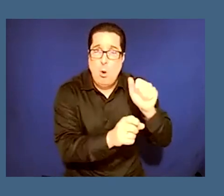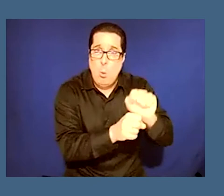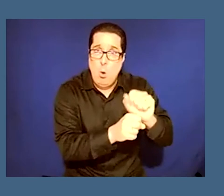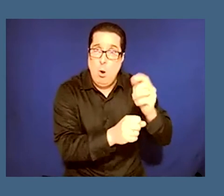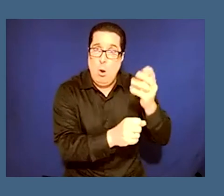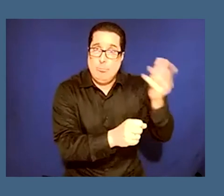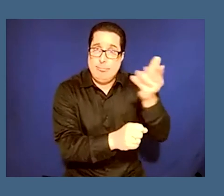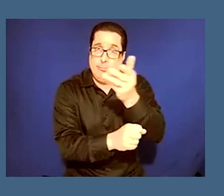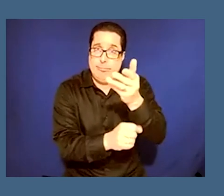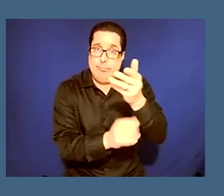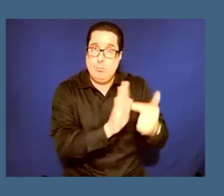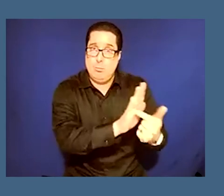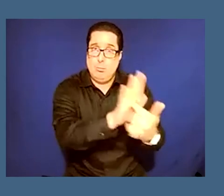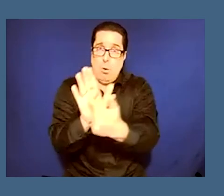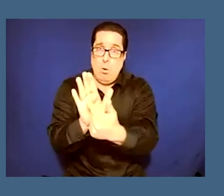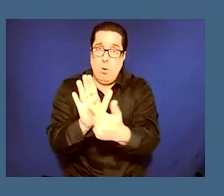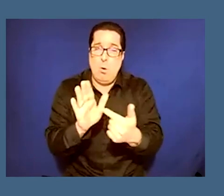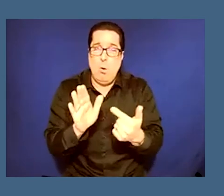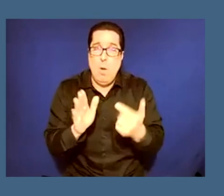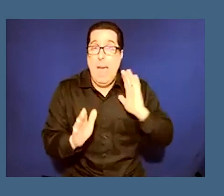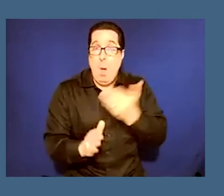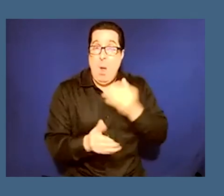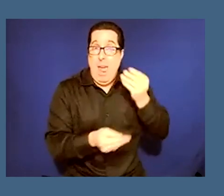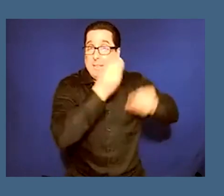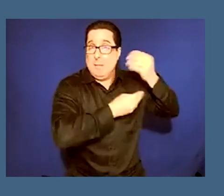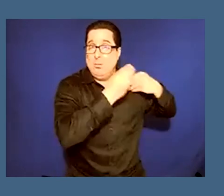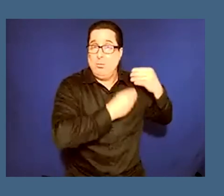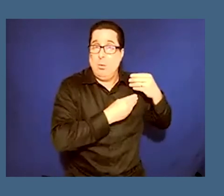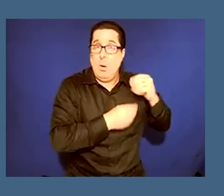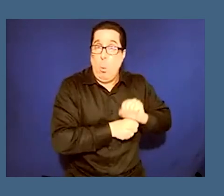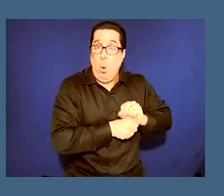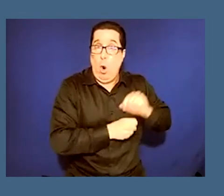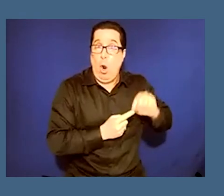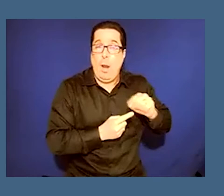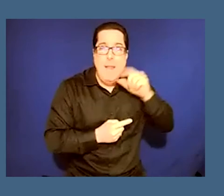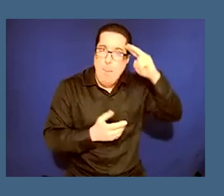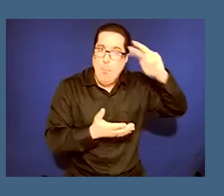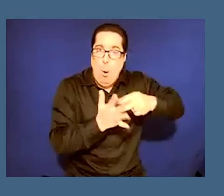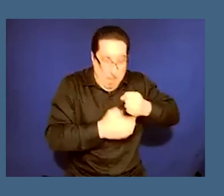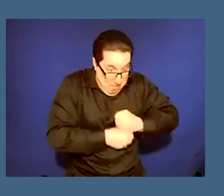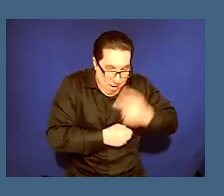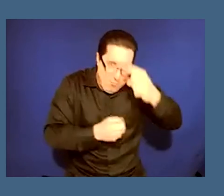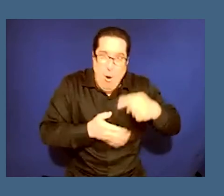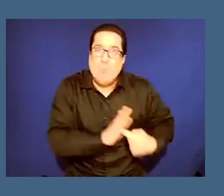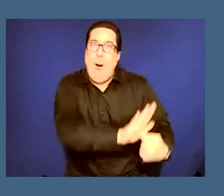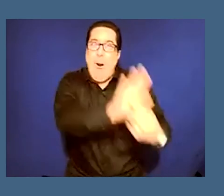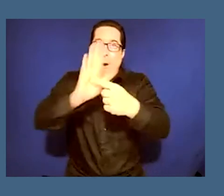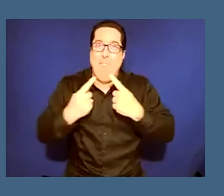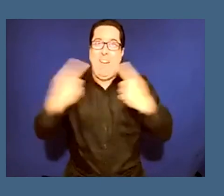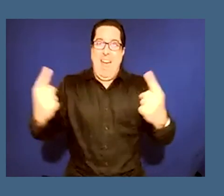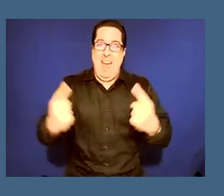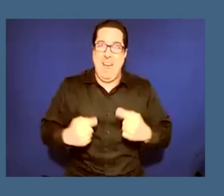um or our ancestors work were not necessarily for fame and i had to